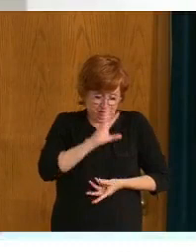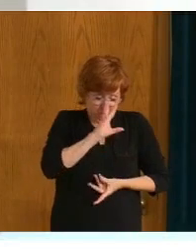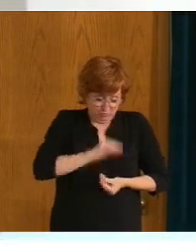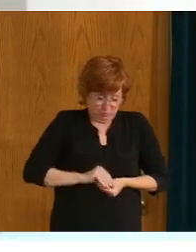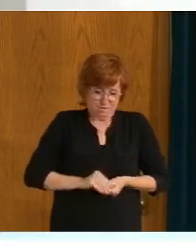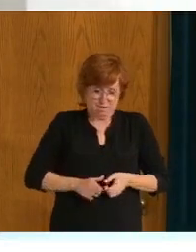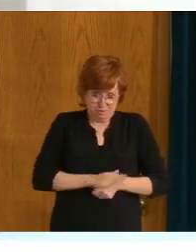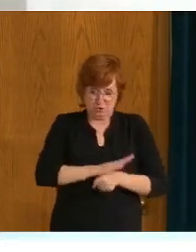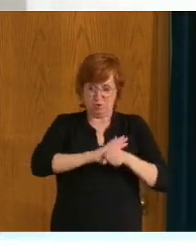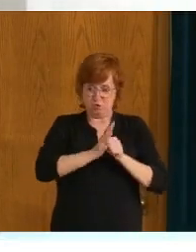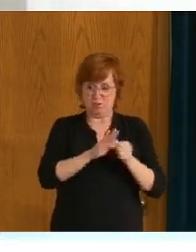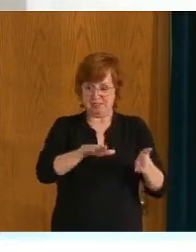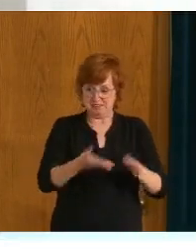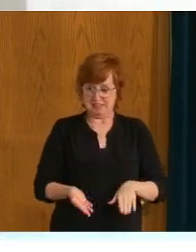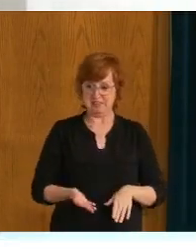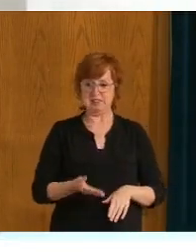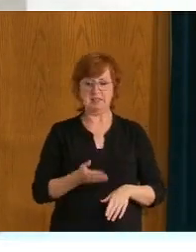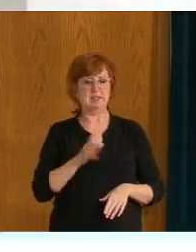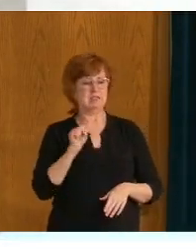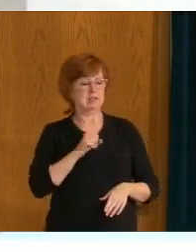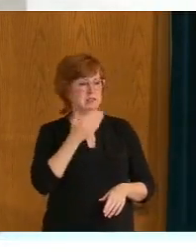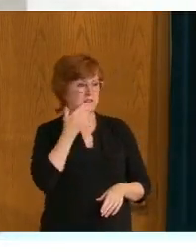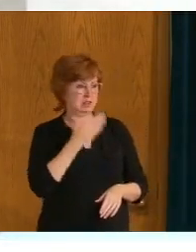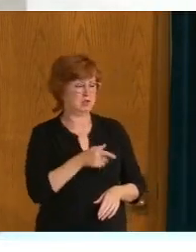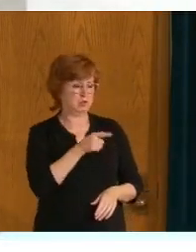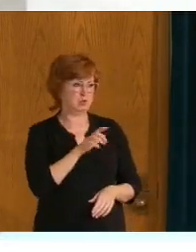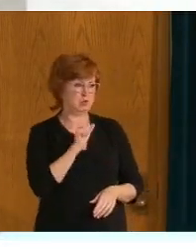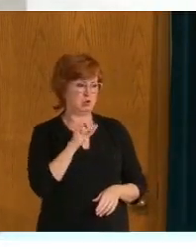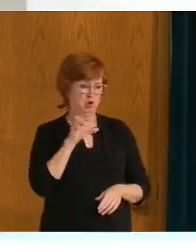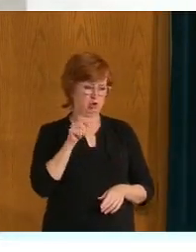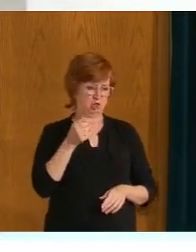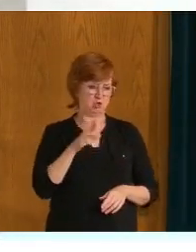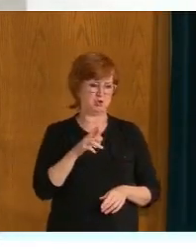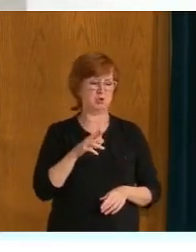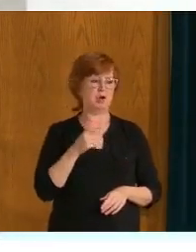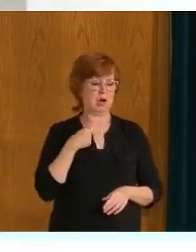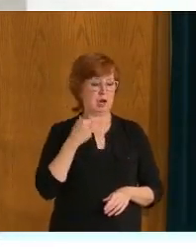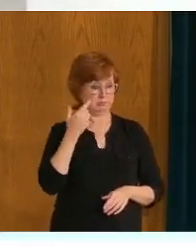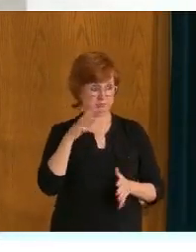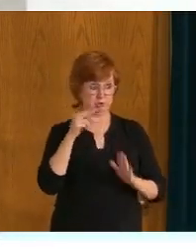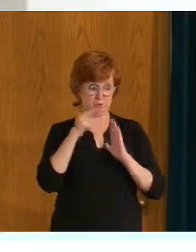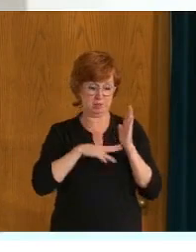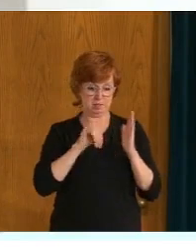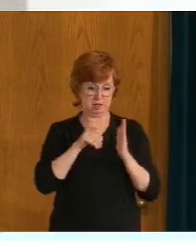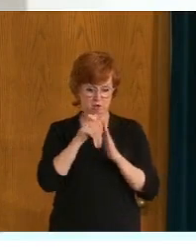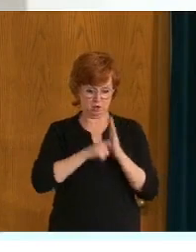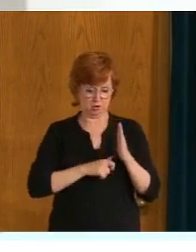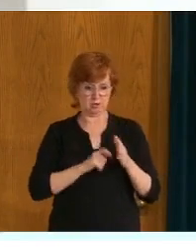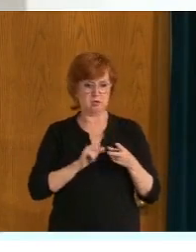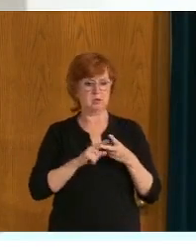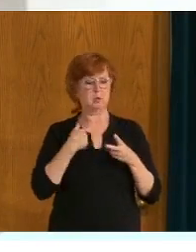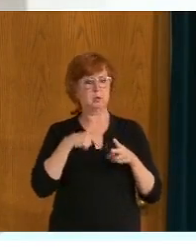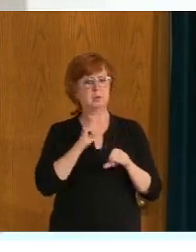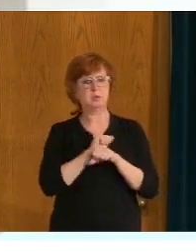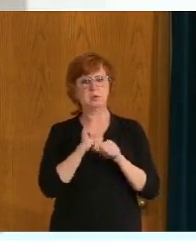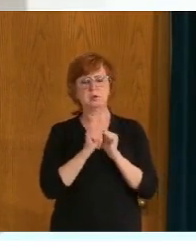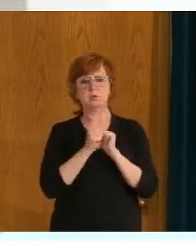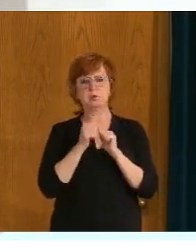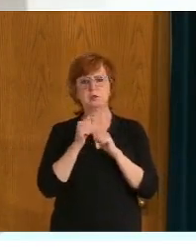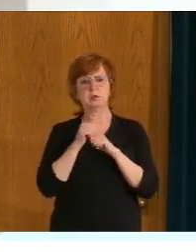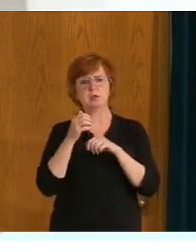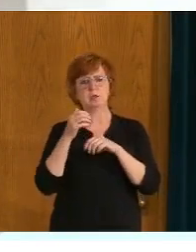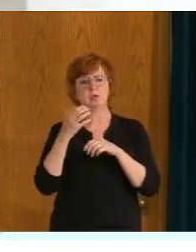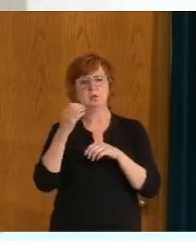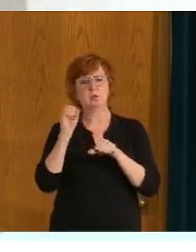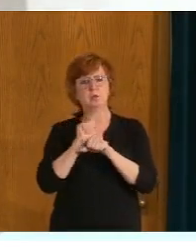Yeah. Thanks Arthur. I did see that study and obviously we work very closely, uh, with our colleagues in vital statistics and